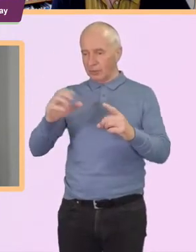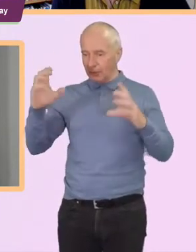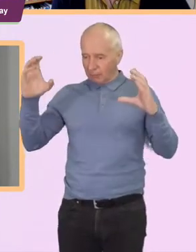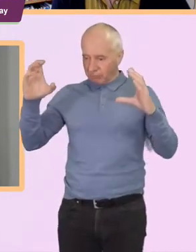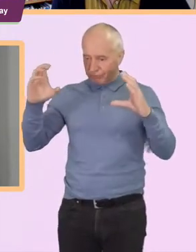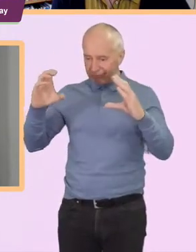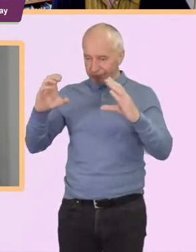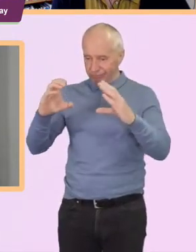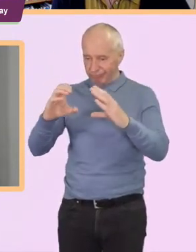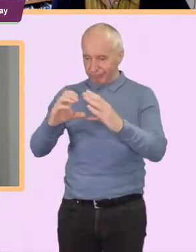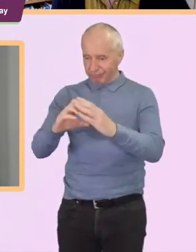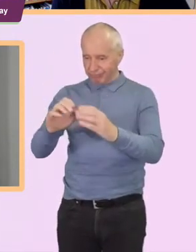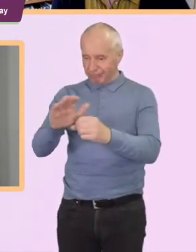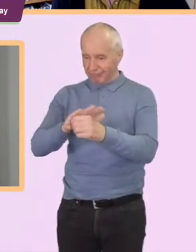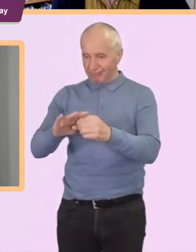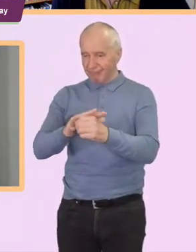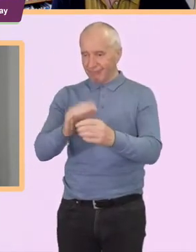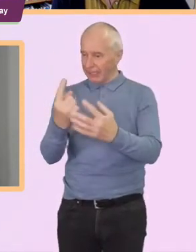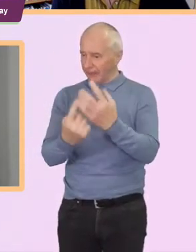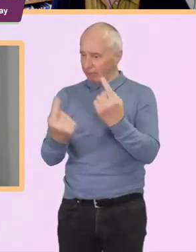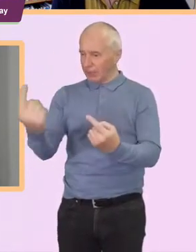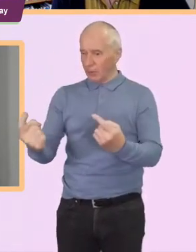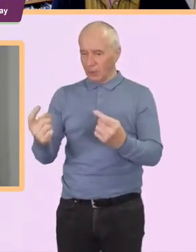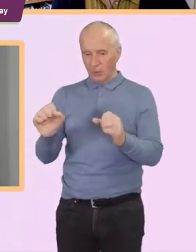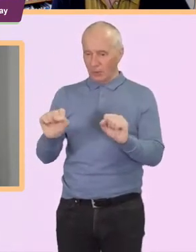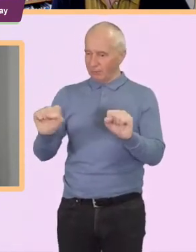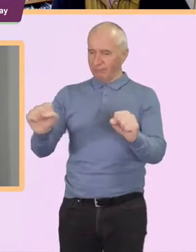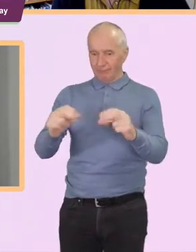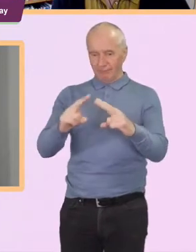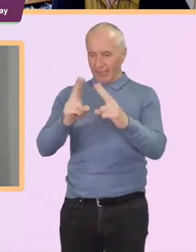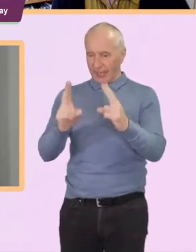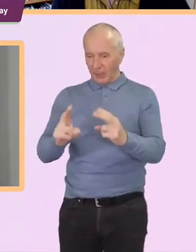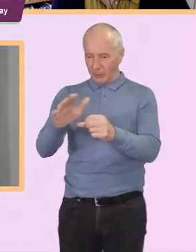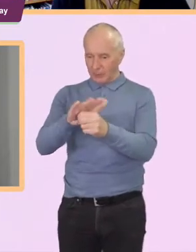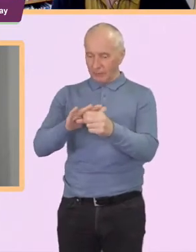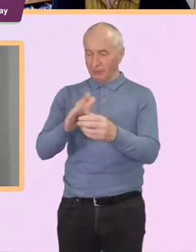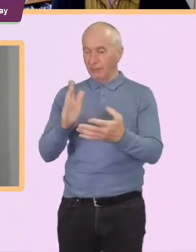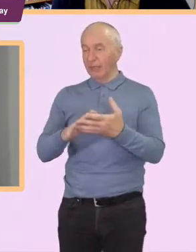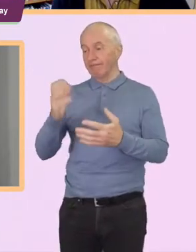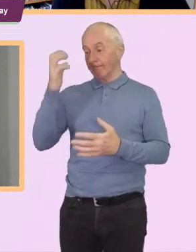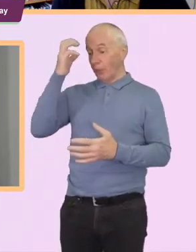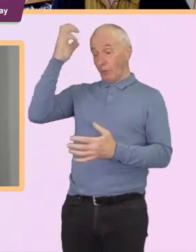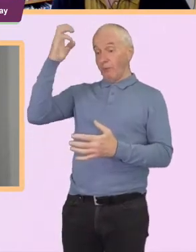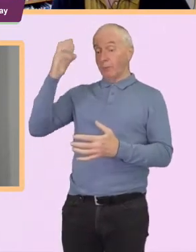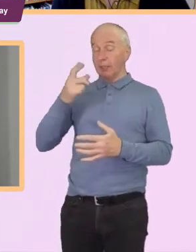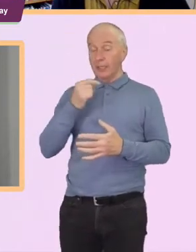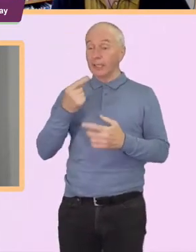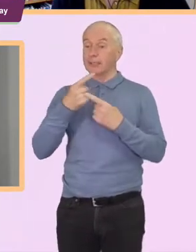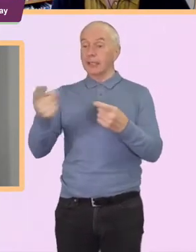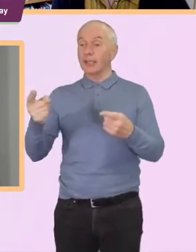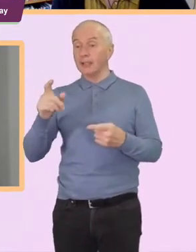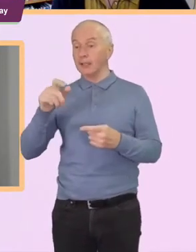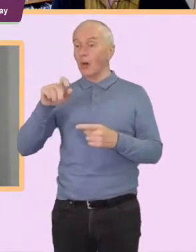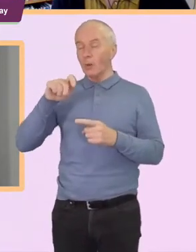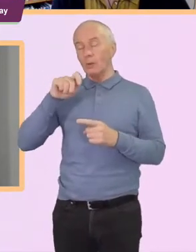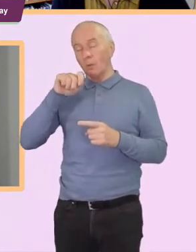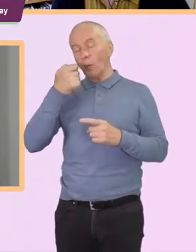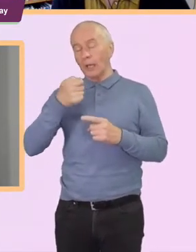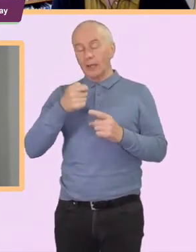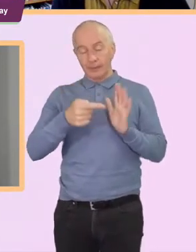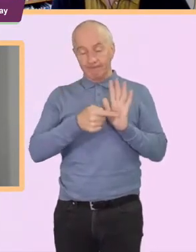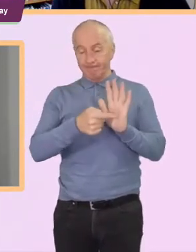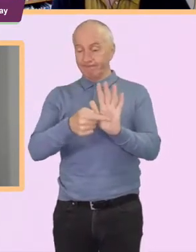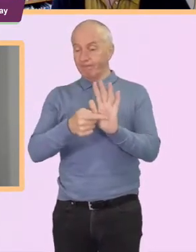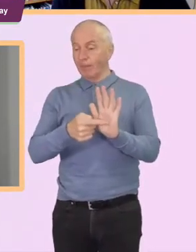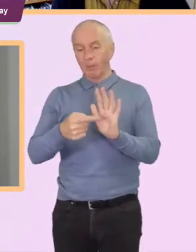an individual and a household scale. So it's okay for a government to say this is what we're going to do but actually each one of us are going to have to play